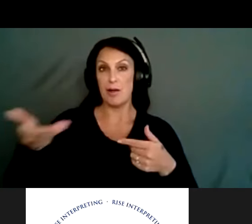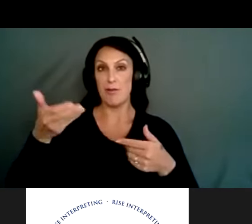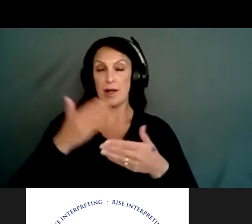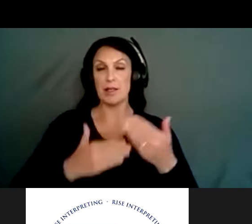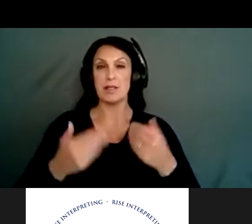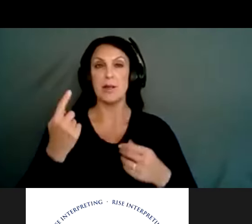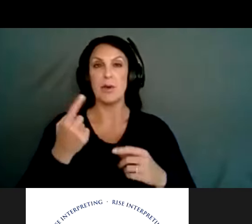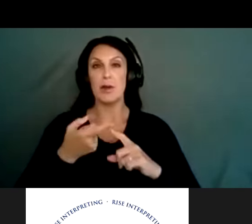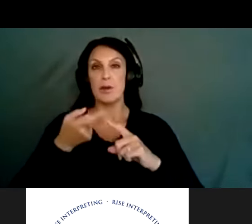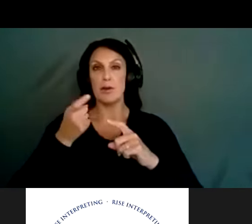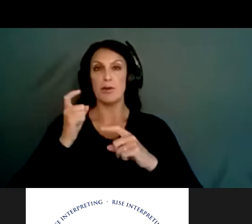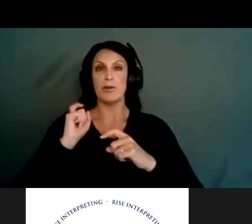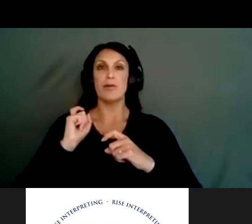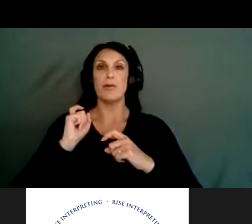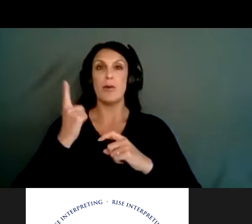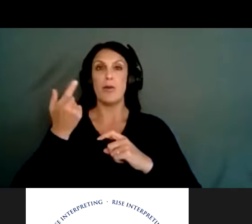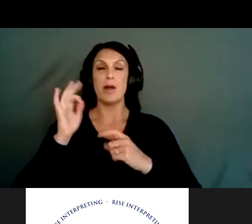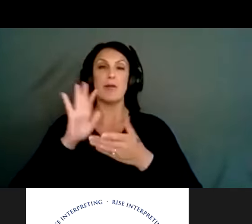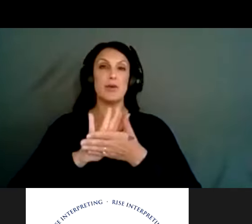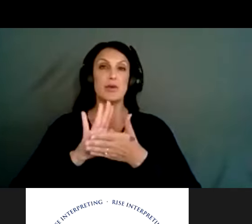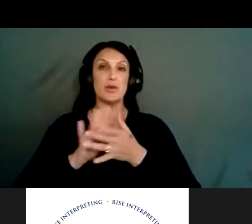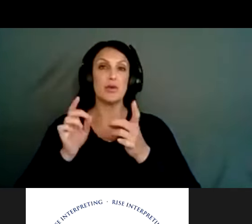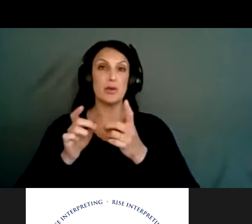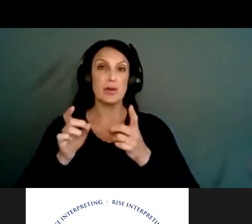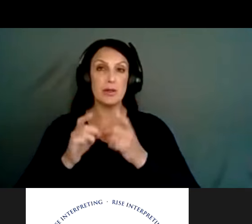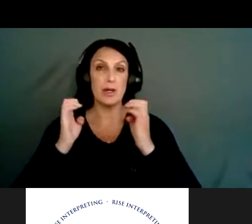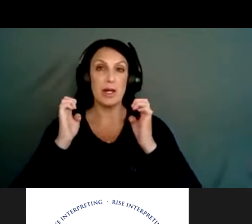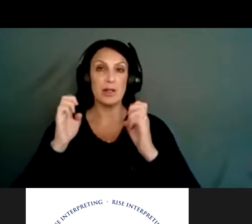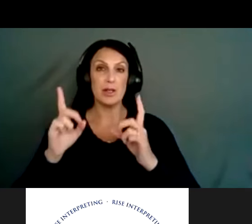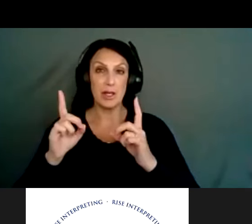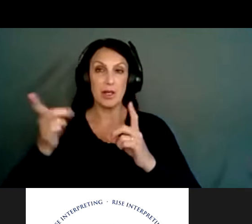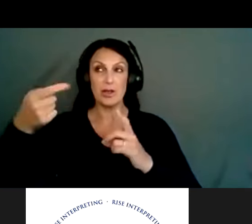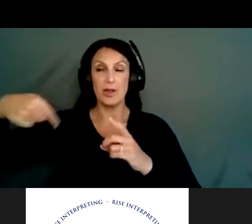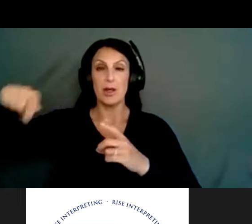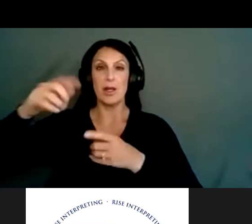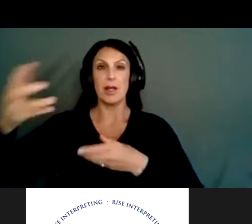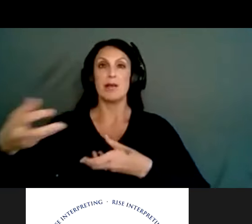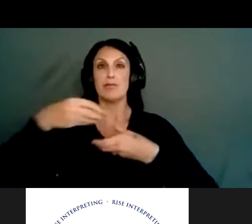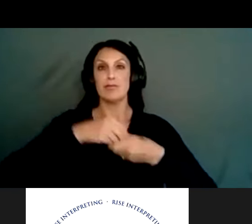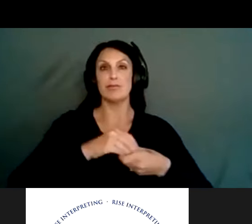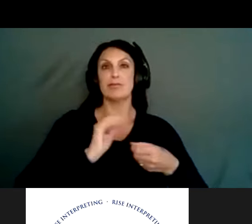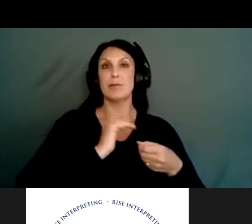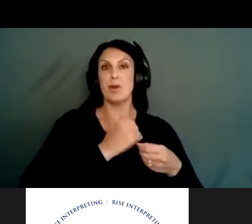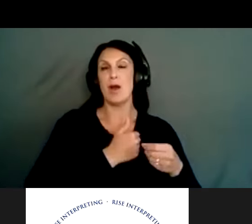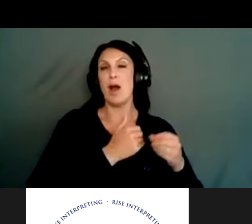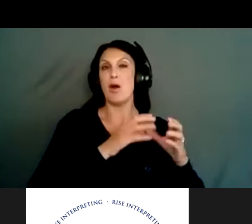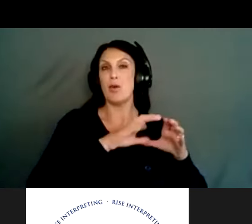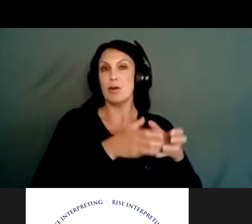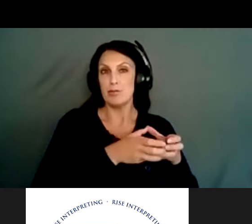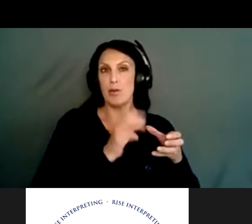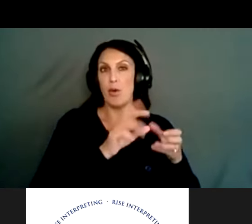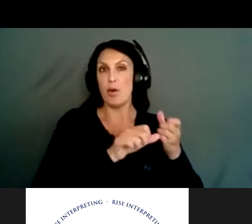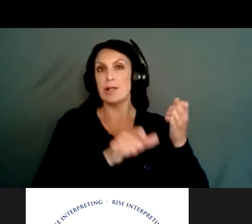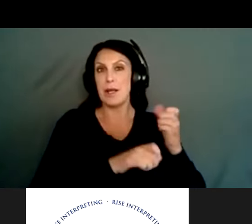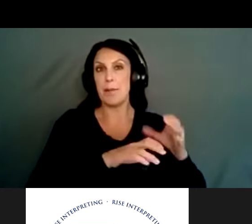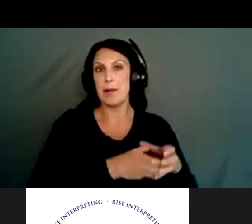from, from, um, one of the school districts, education to join our data coalition subcommittee subcommittee so that we can